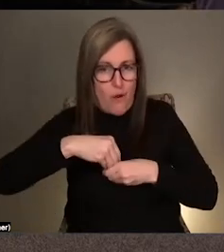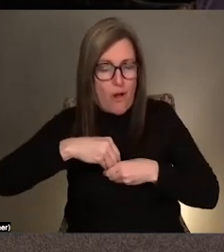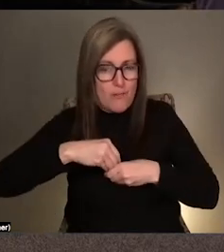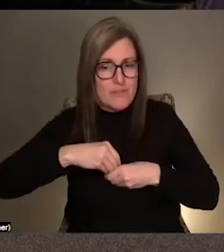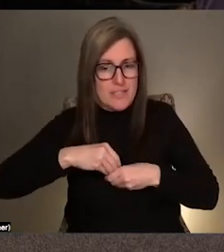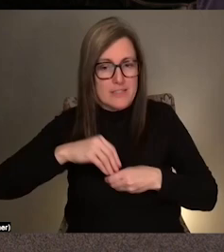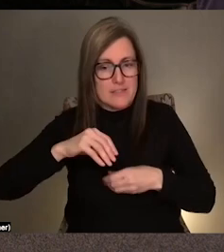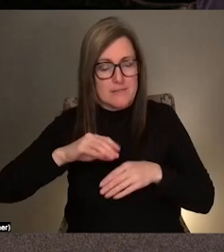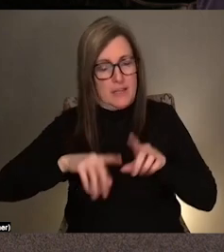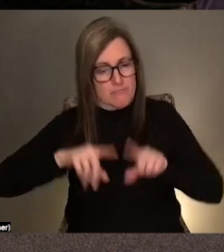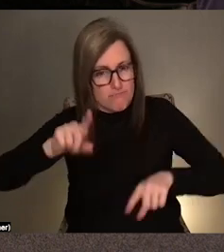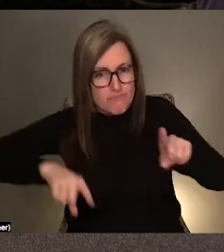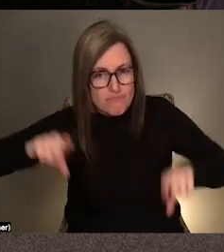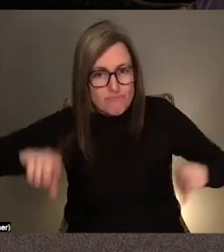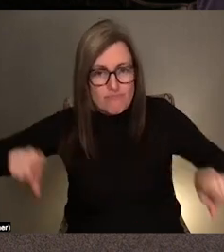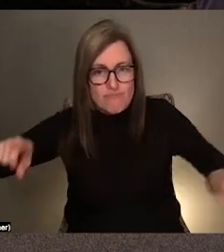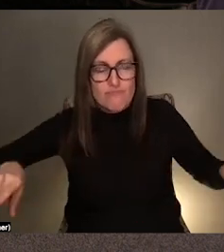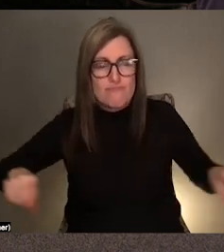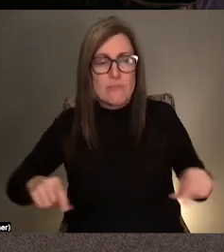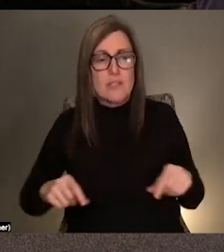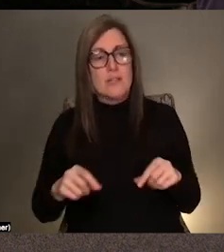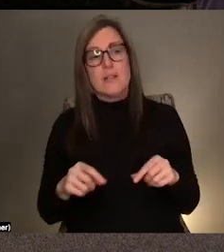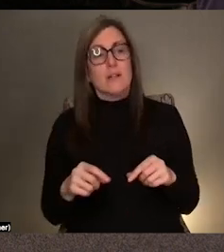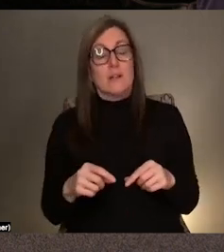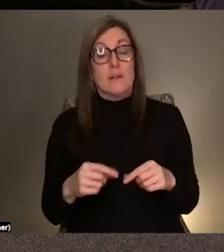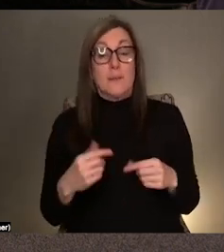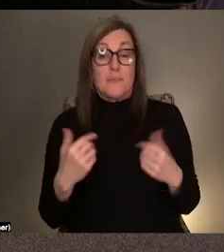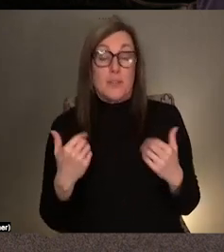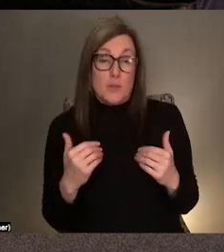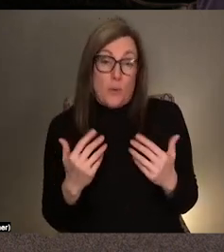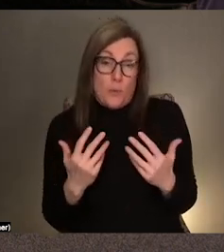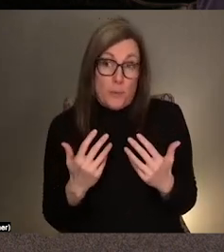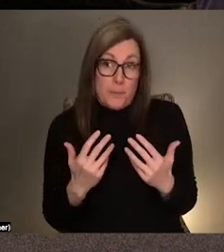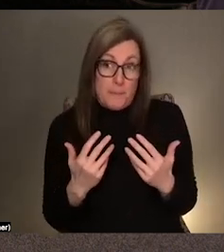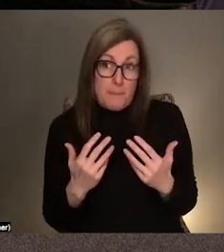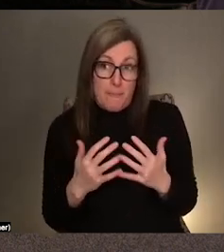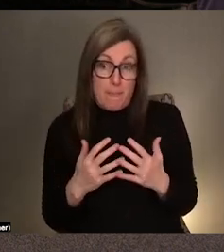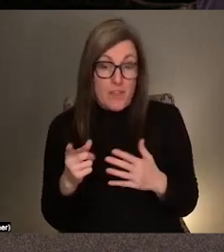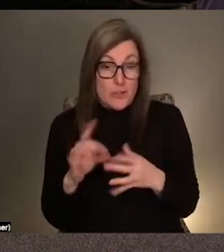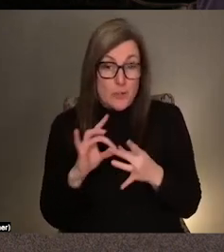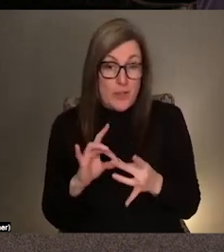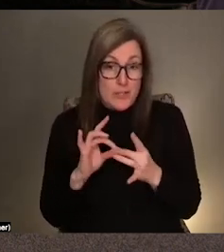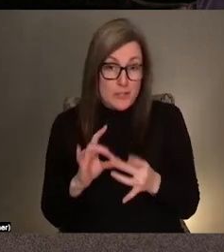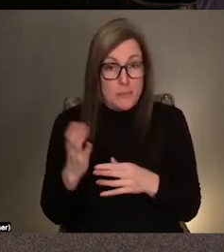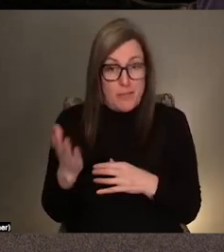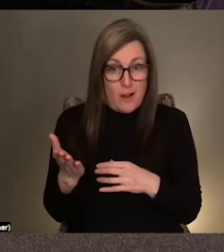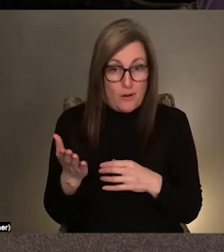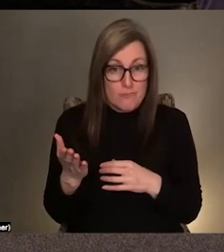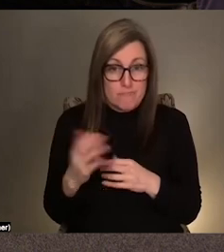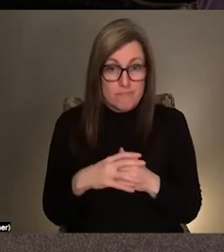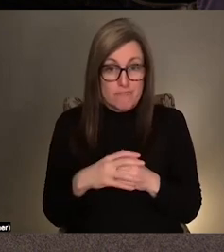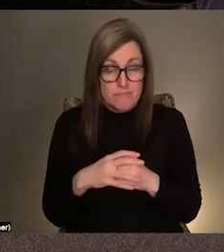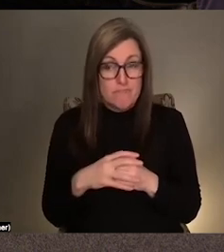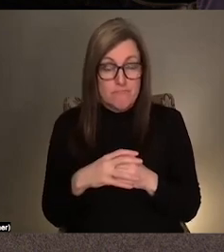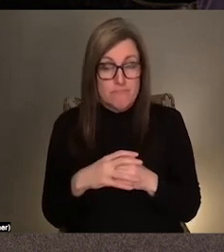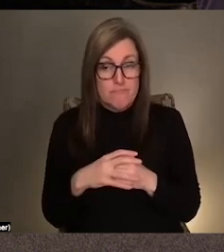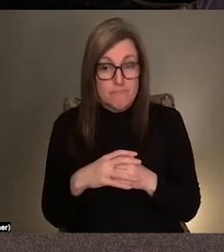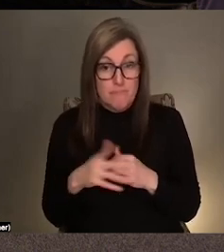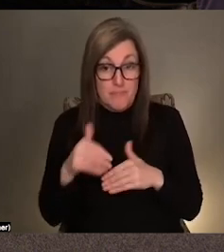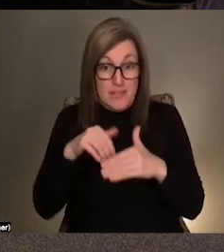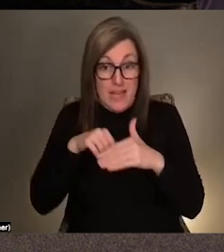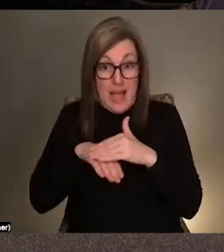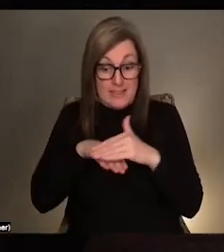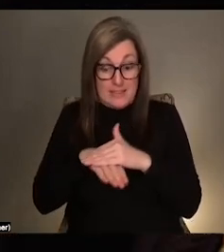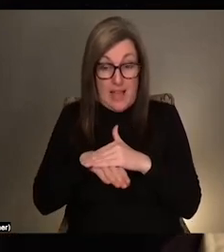And so I think like there is a relationship there in the sense that like access becomes